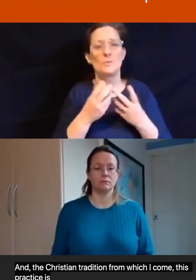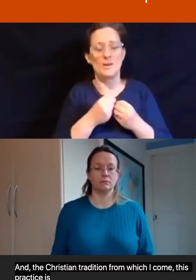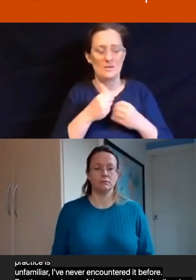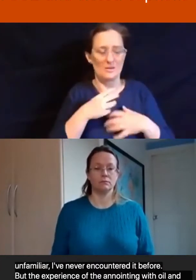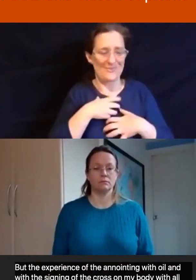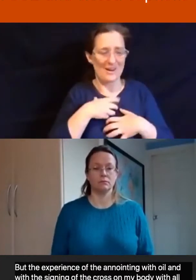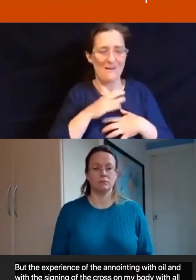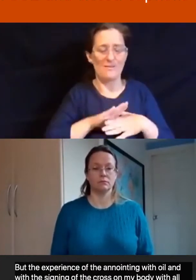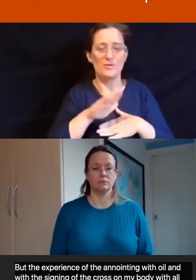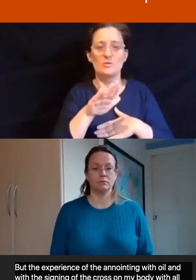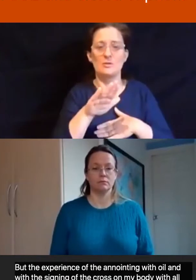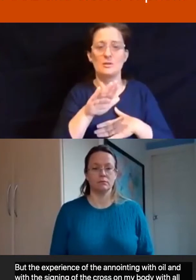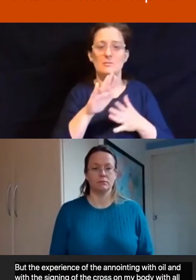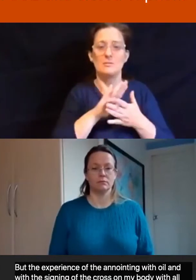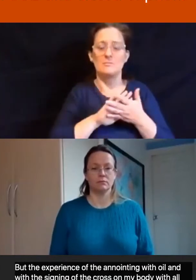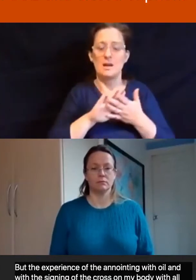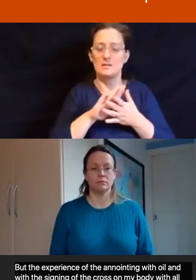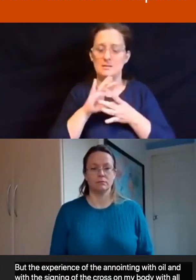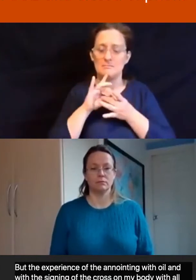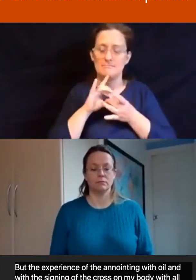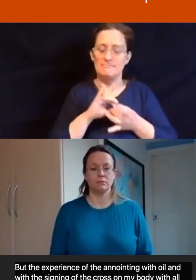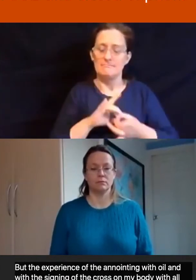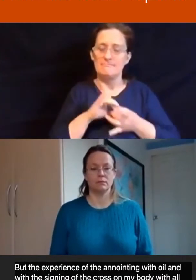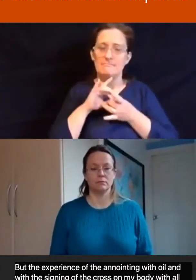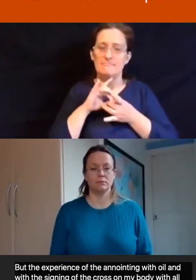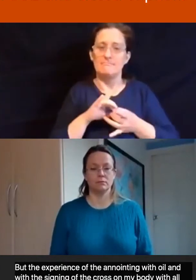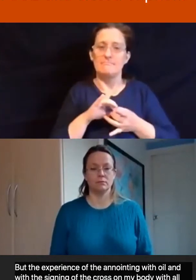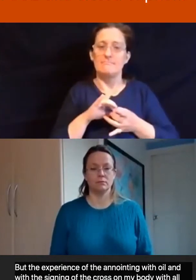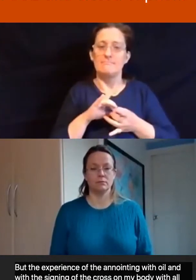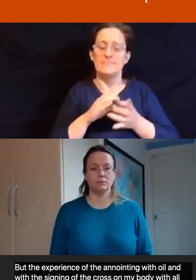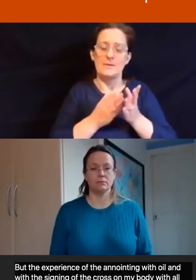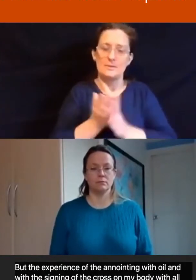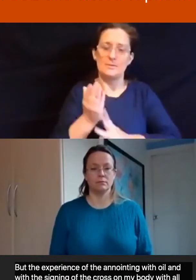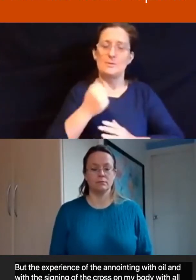integral in the catharsis that I was living through.